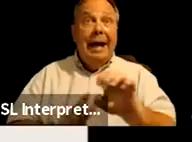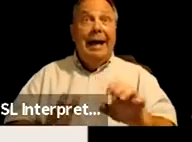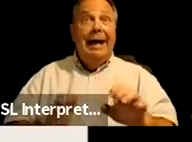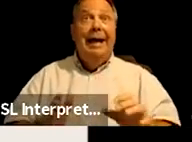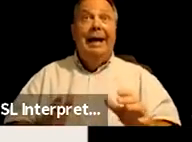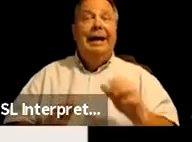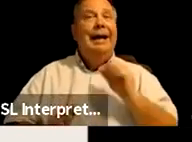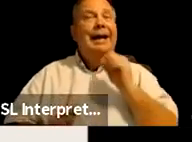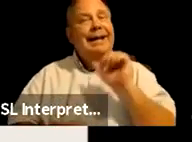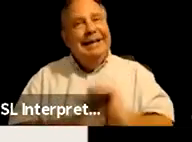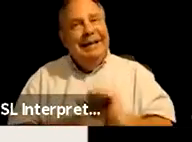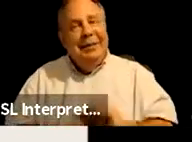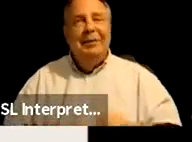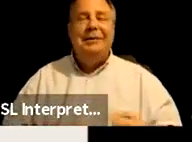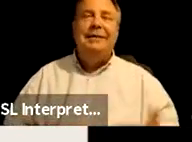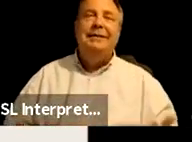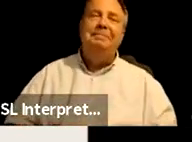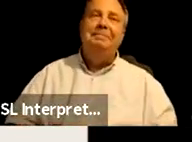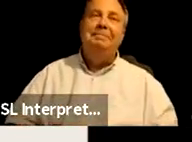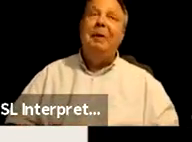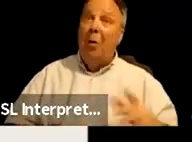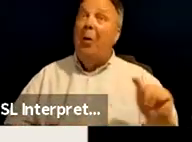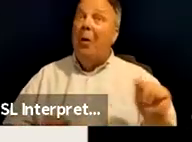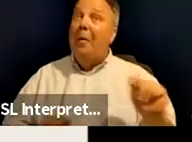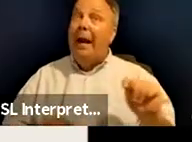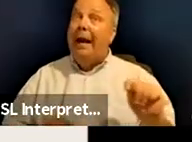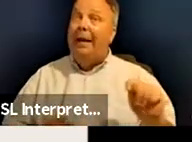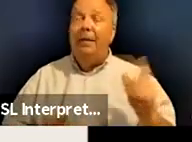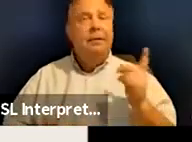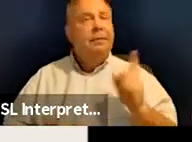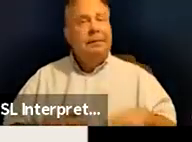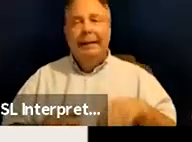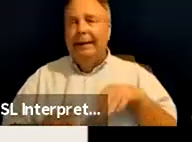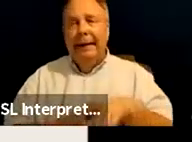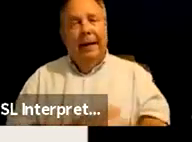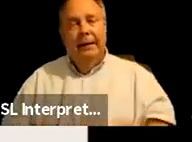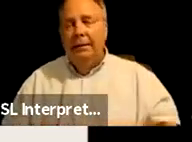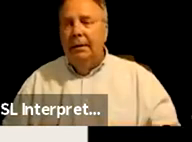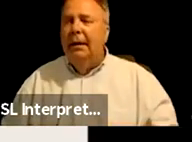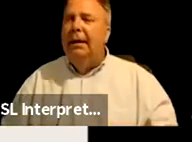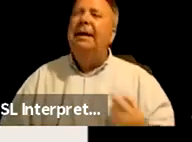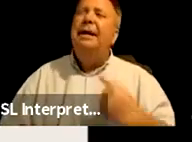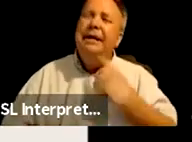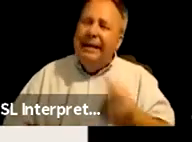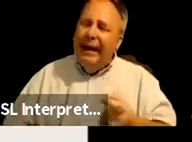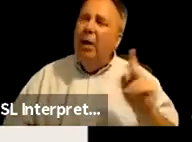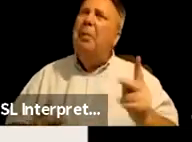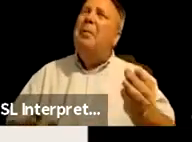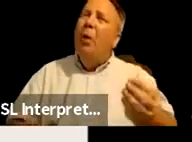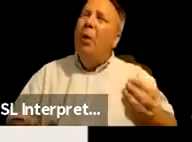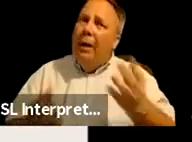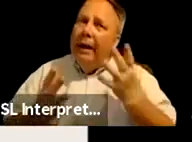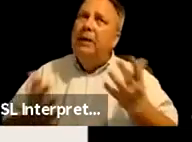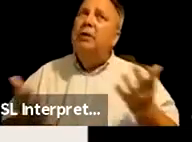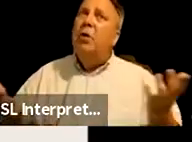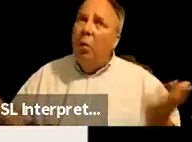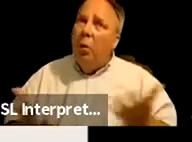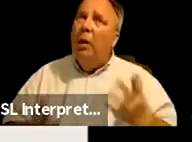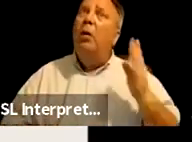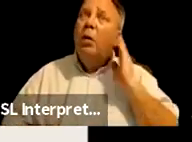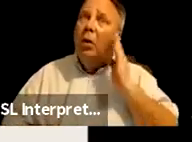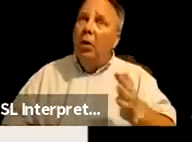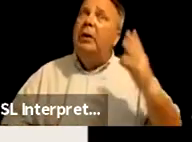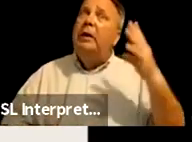turn it on or the bathrooms aren't accessible. You know, tell people, let us know what we're getting ourselves